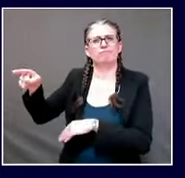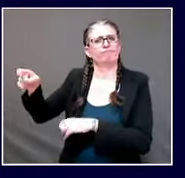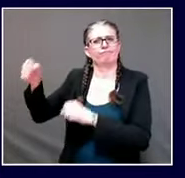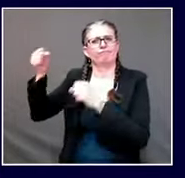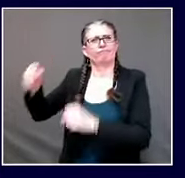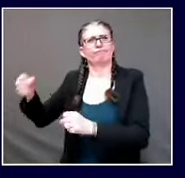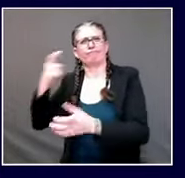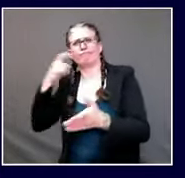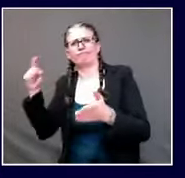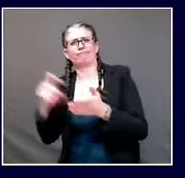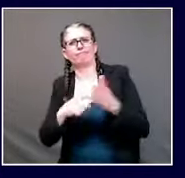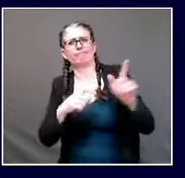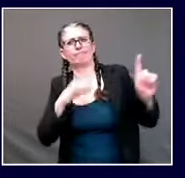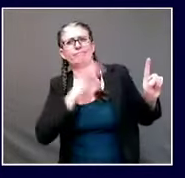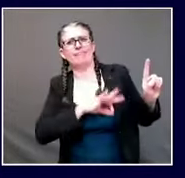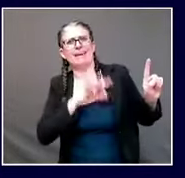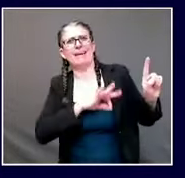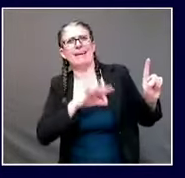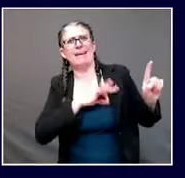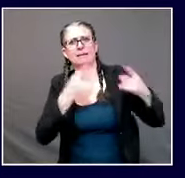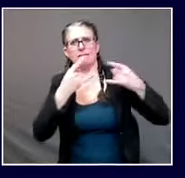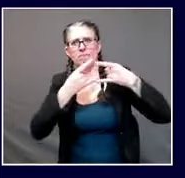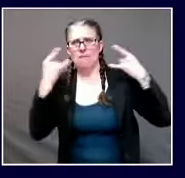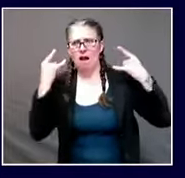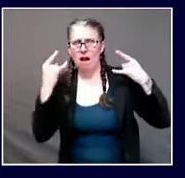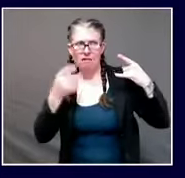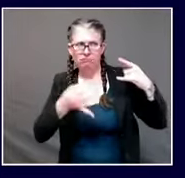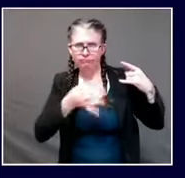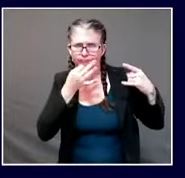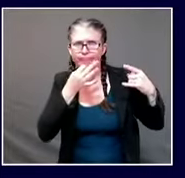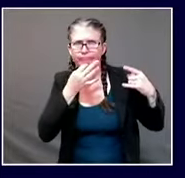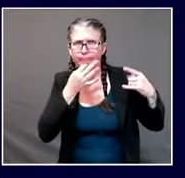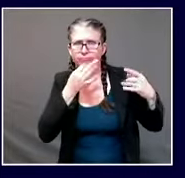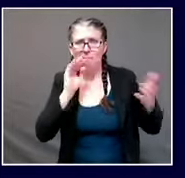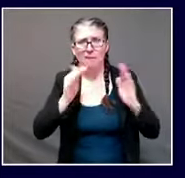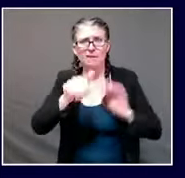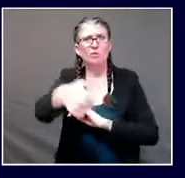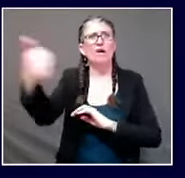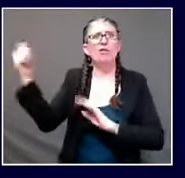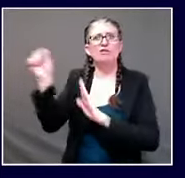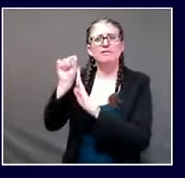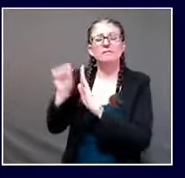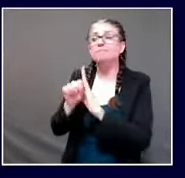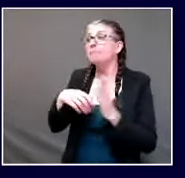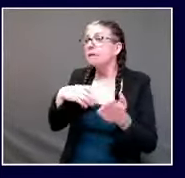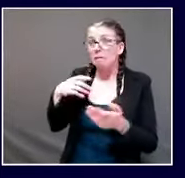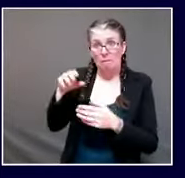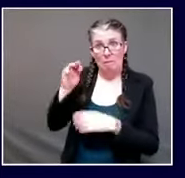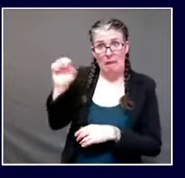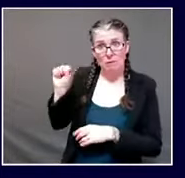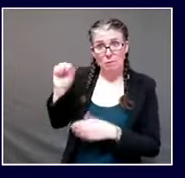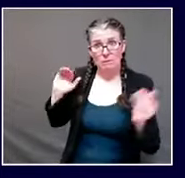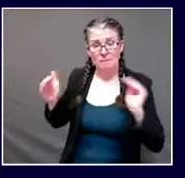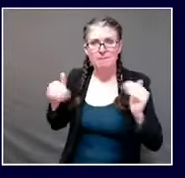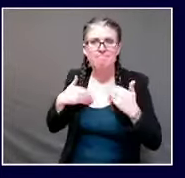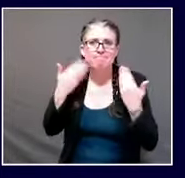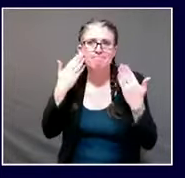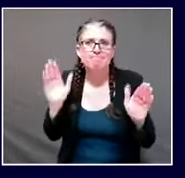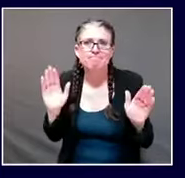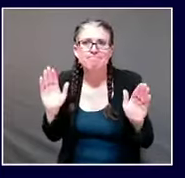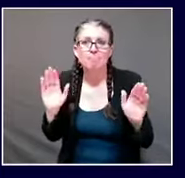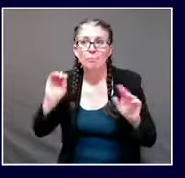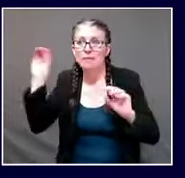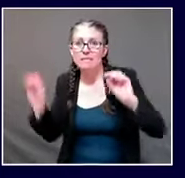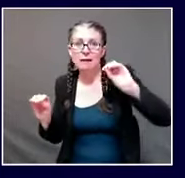where it stood relative to massachusetts but i think this is all the more reason brian where we don't need to resign